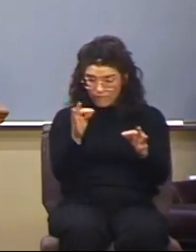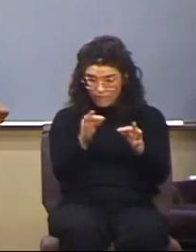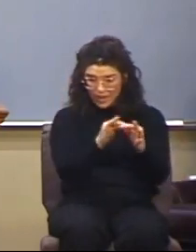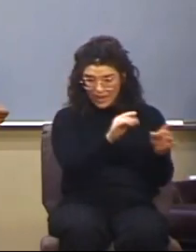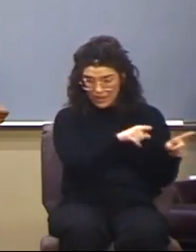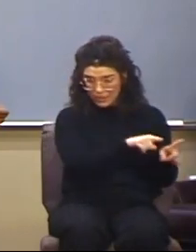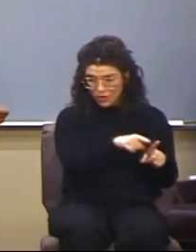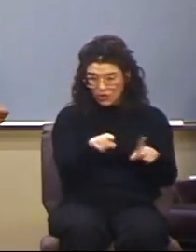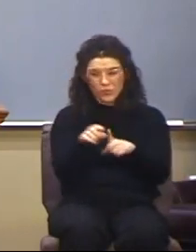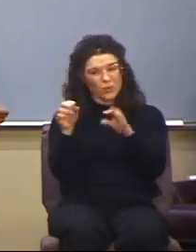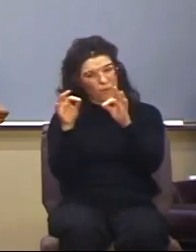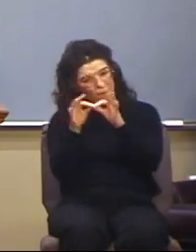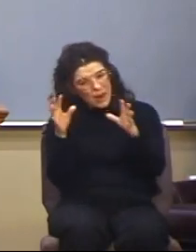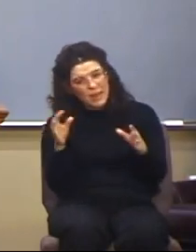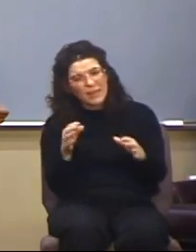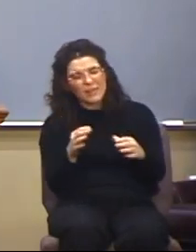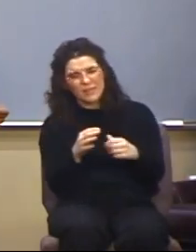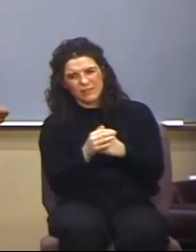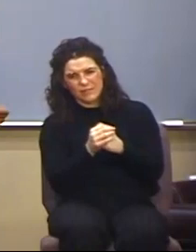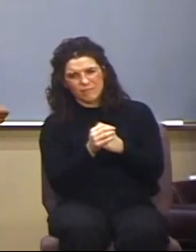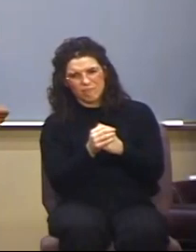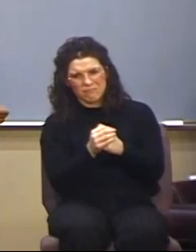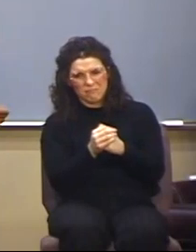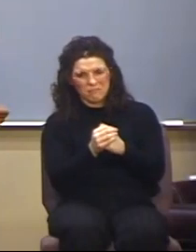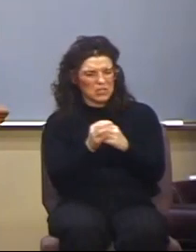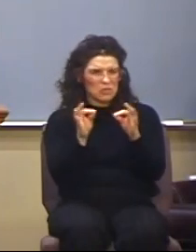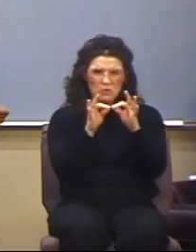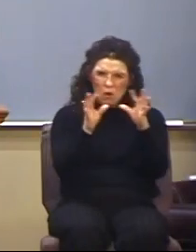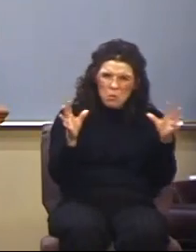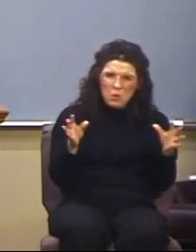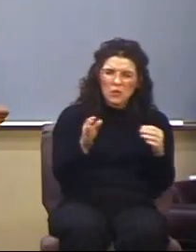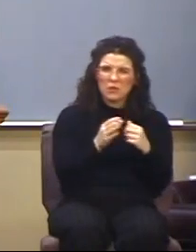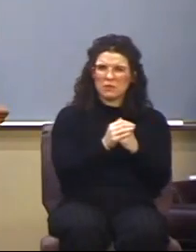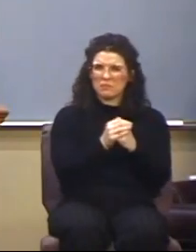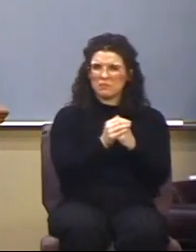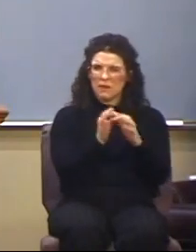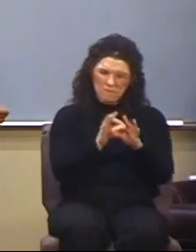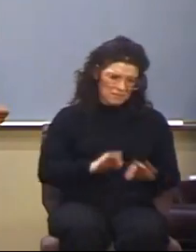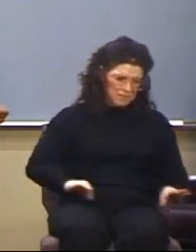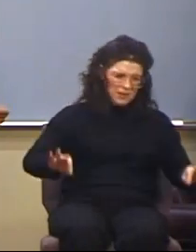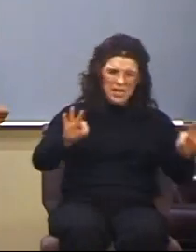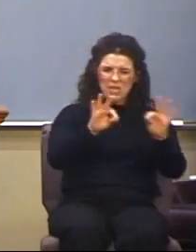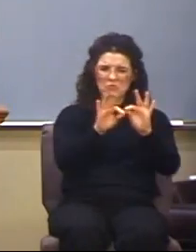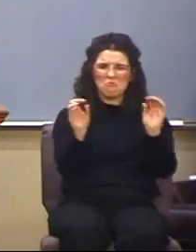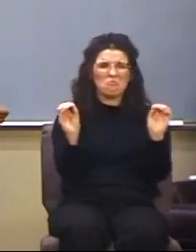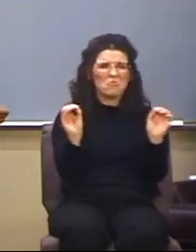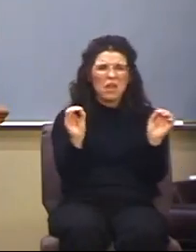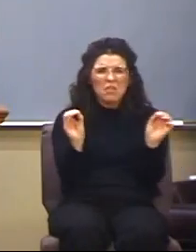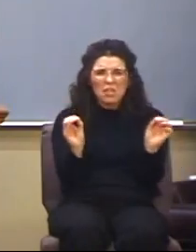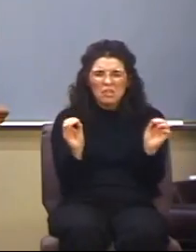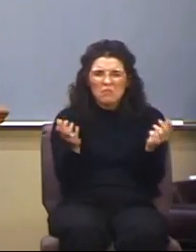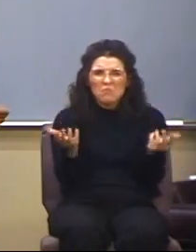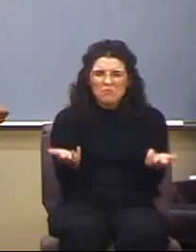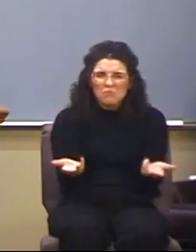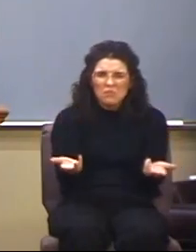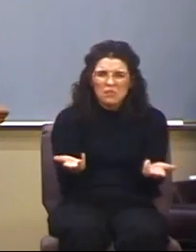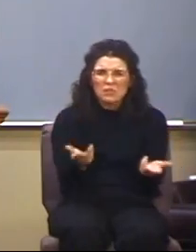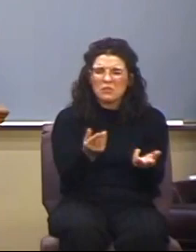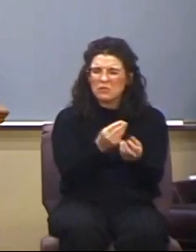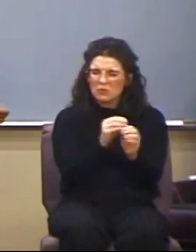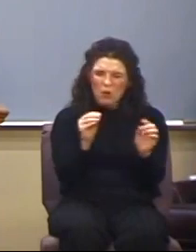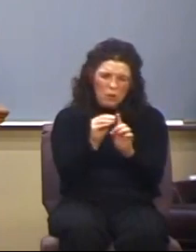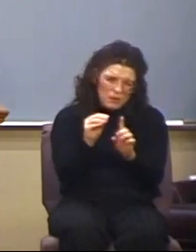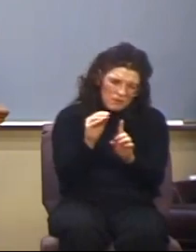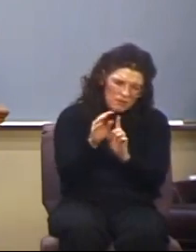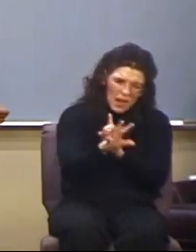also vain? It's of no worth. There is no value. There is no effect.